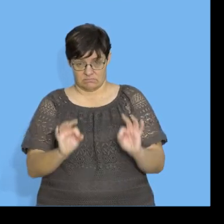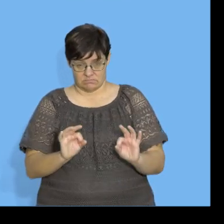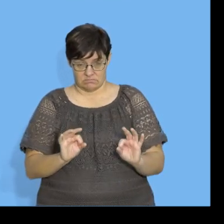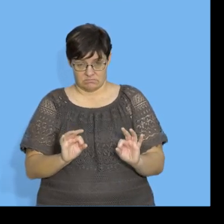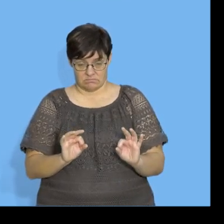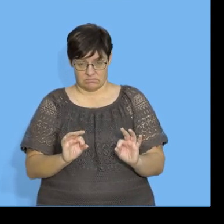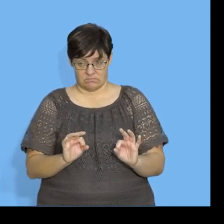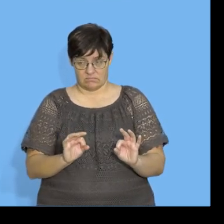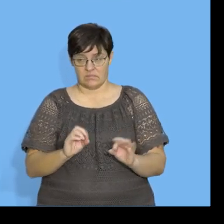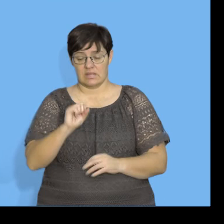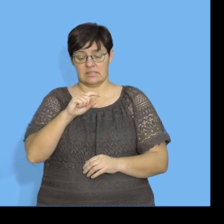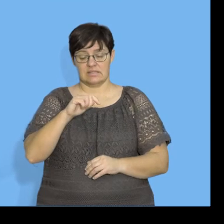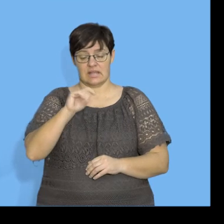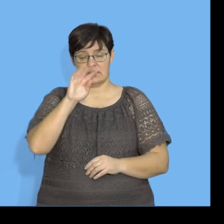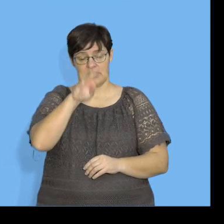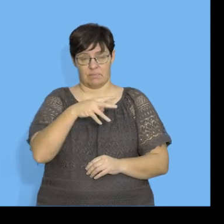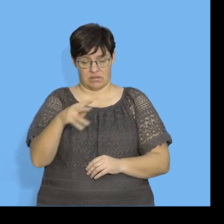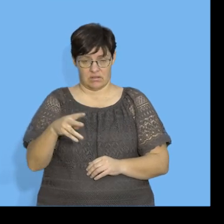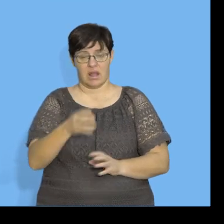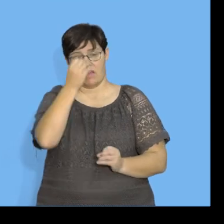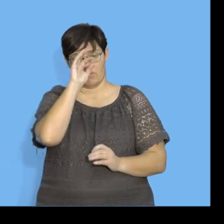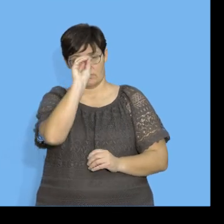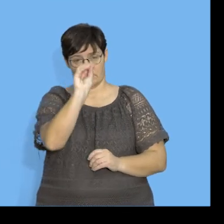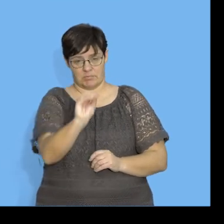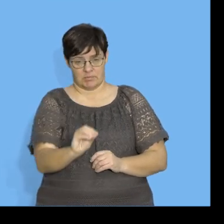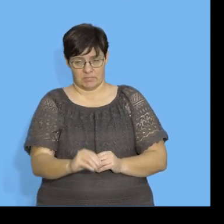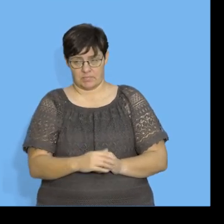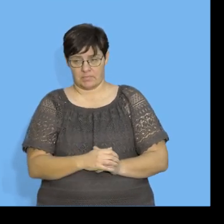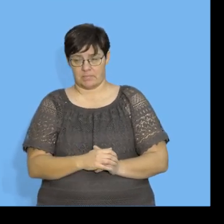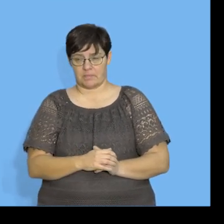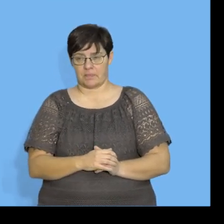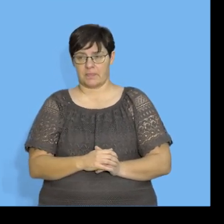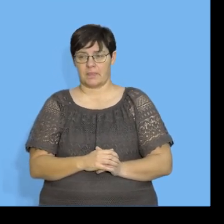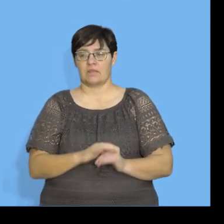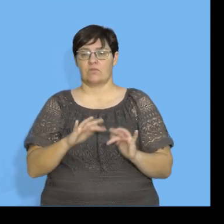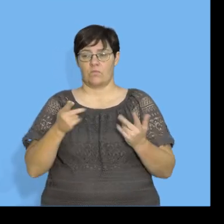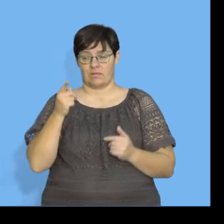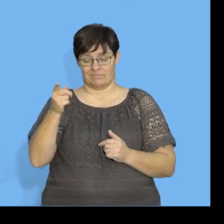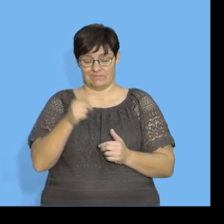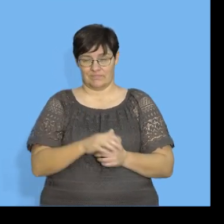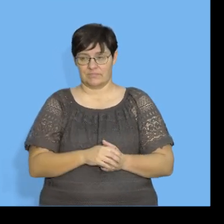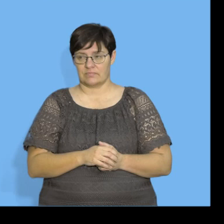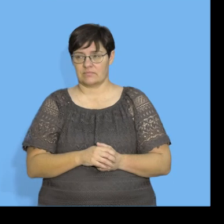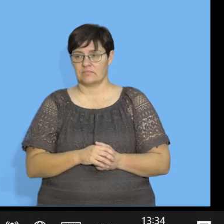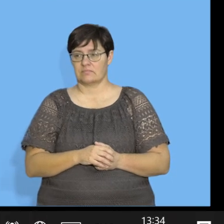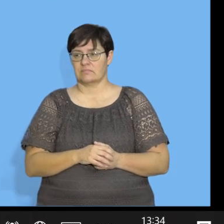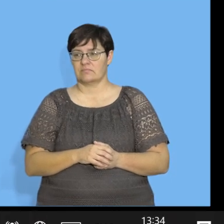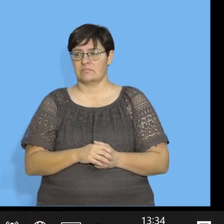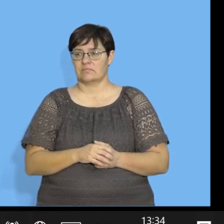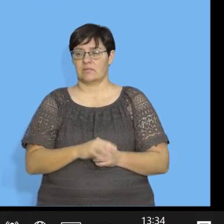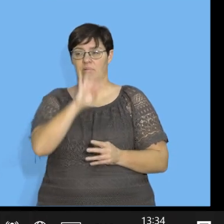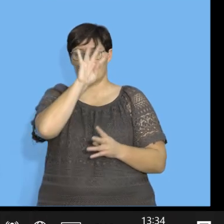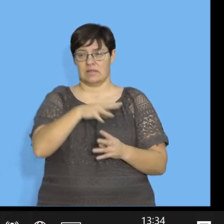Are we all together? If you get your stats table, you put all the data. So, that's where we are. So,